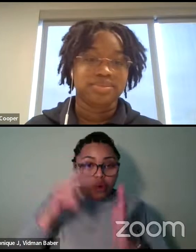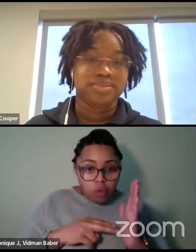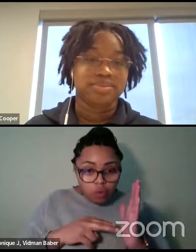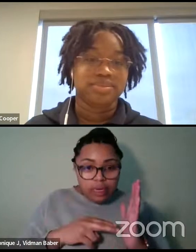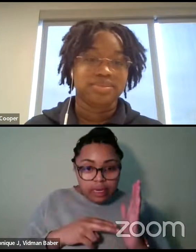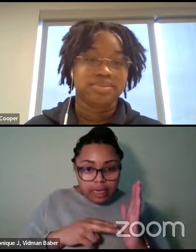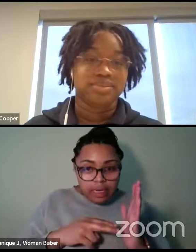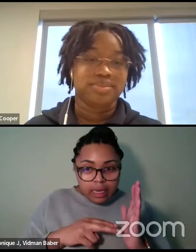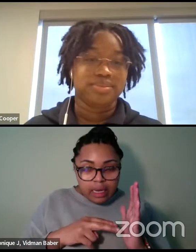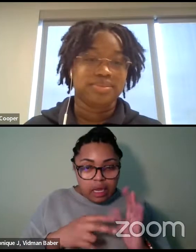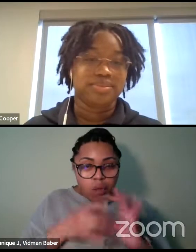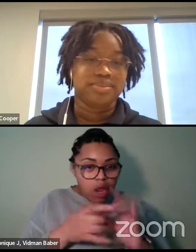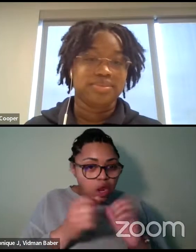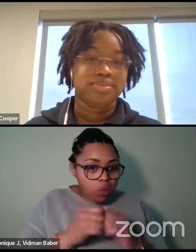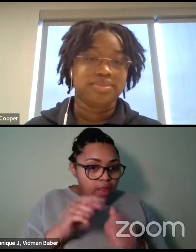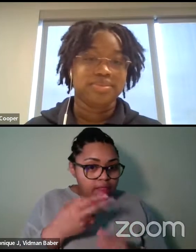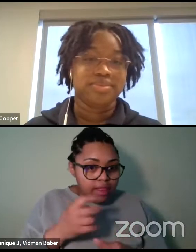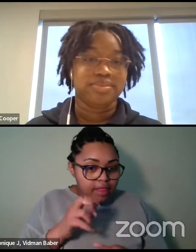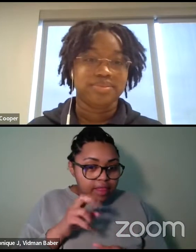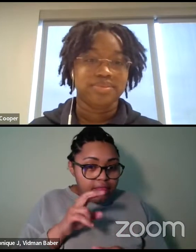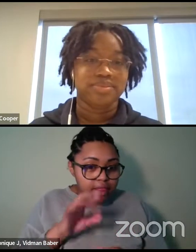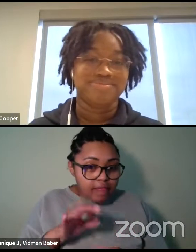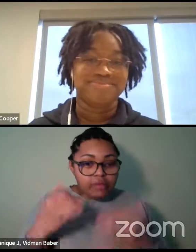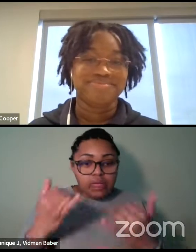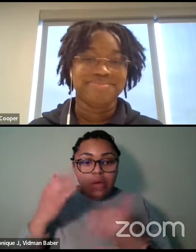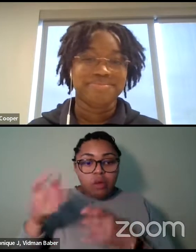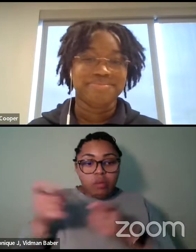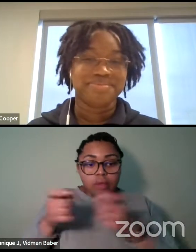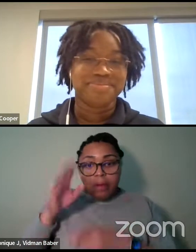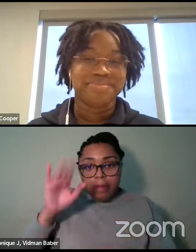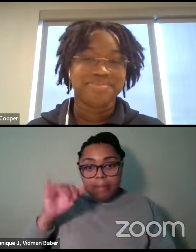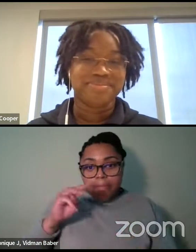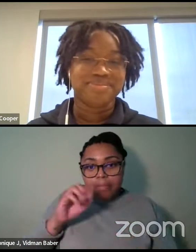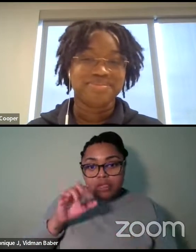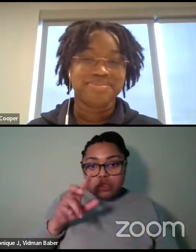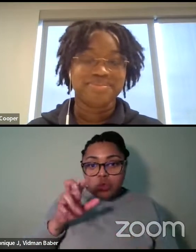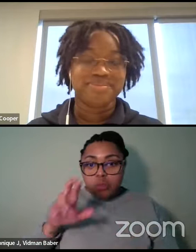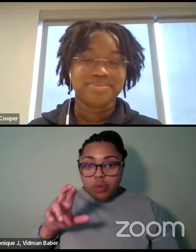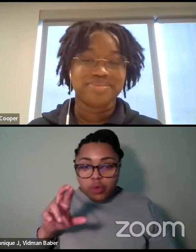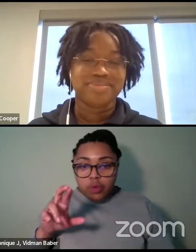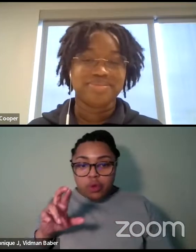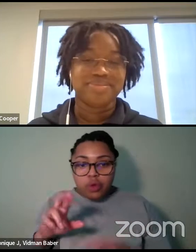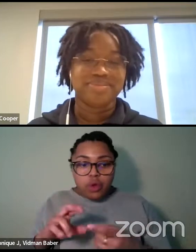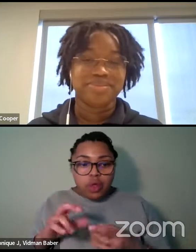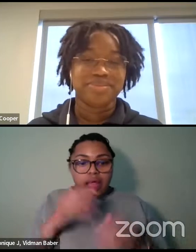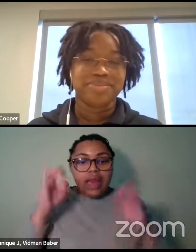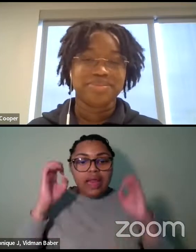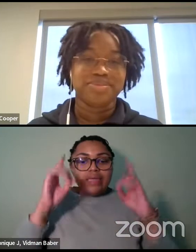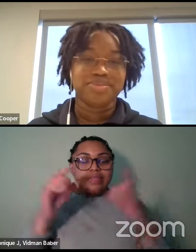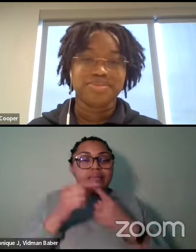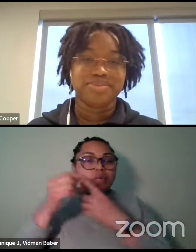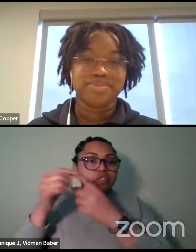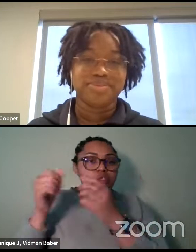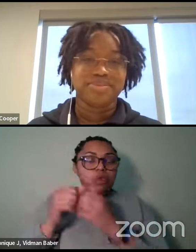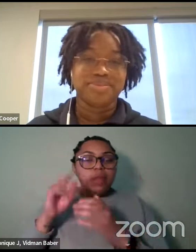will be moderated by Alexis Cooper, an education specialist with the National Aquarium in Baltimore. So